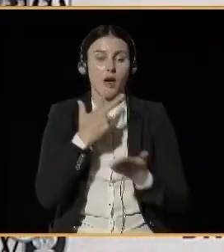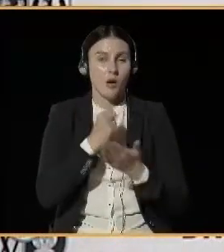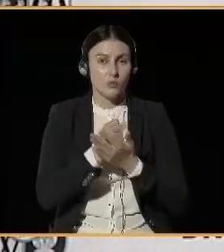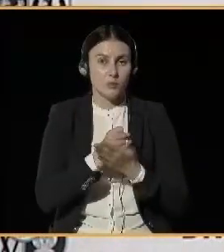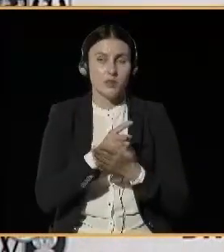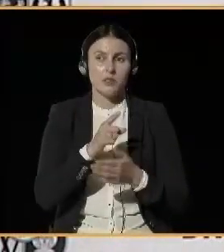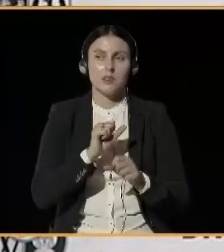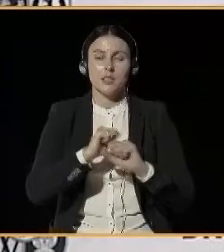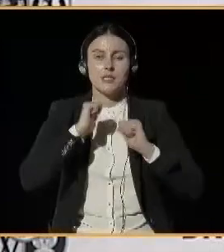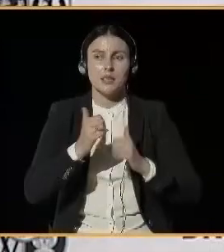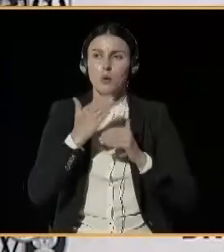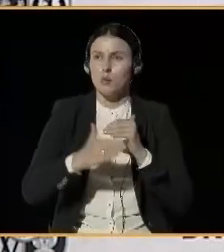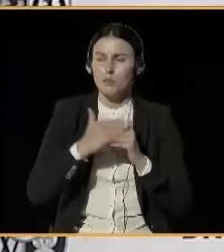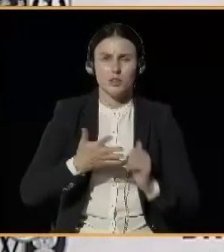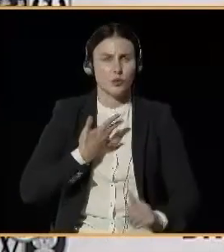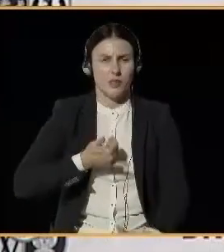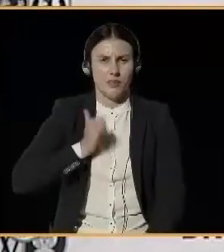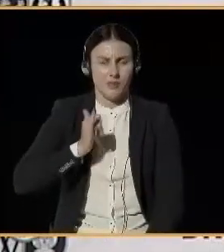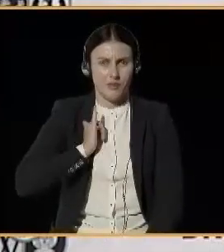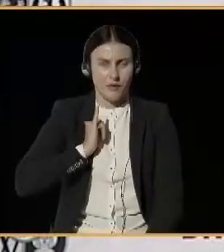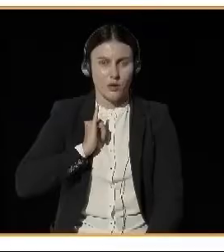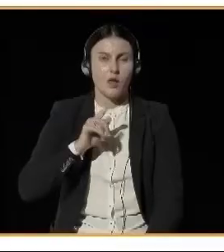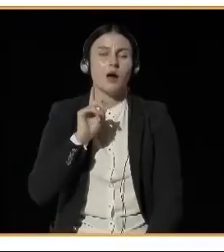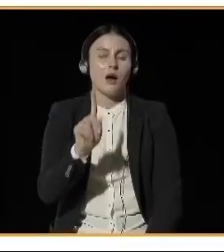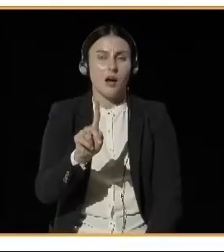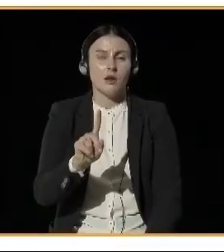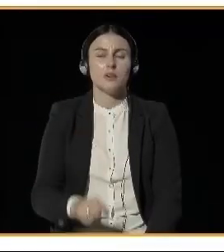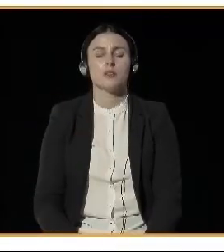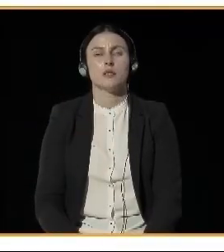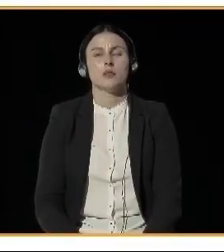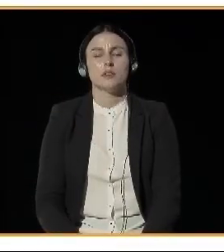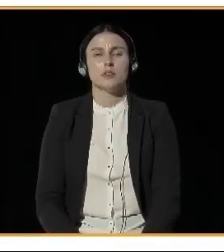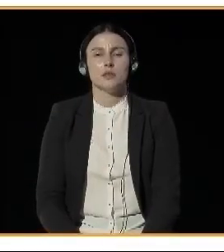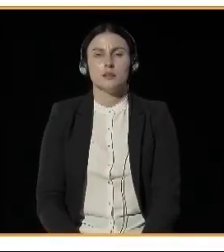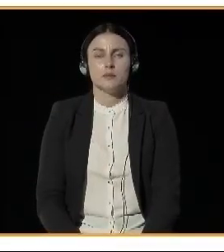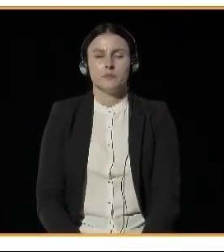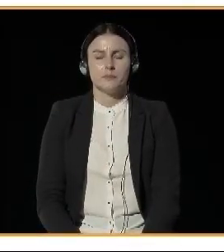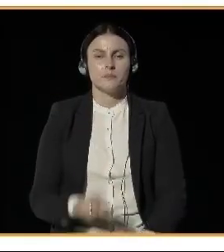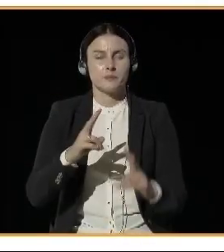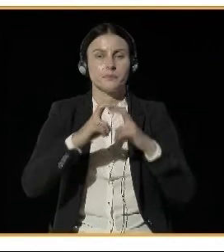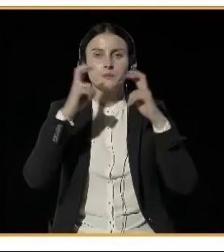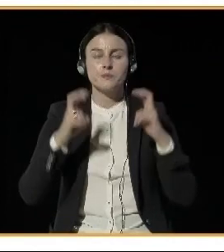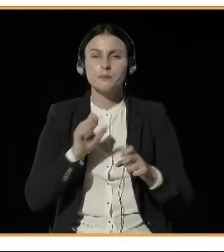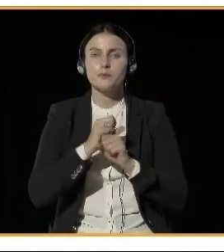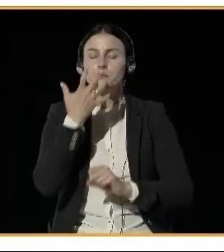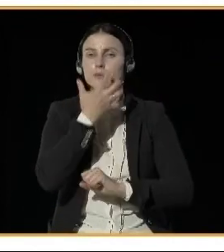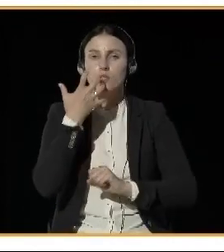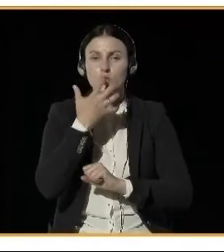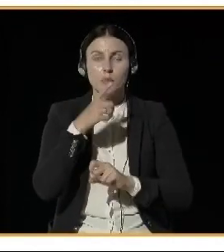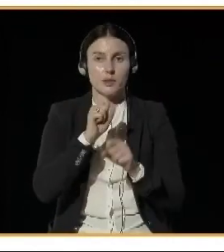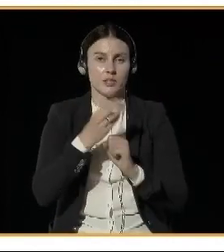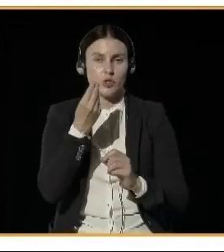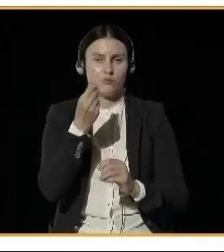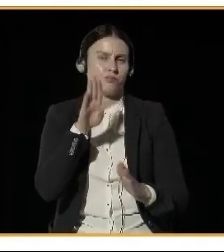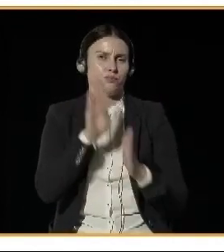But in the villas, it's cheaper, the buildings are insulated, and it's convenient. So